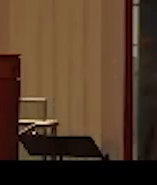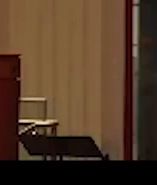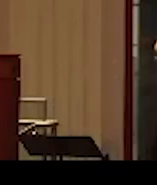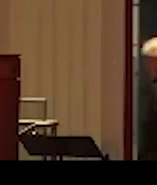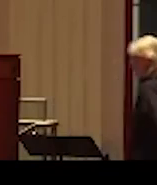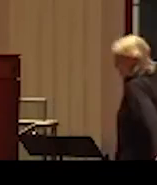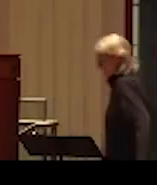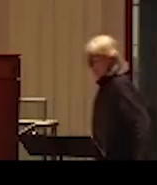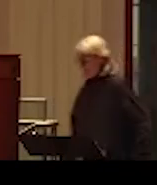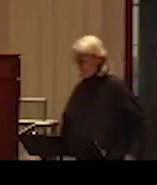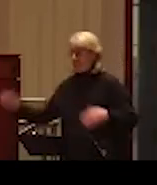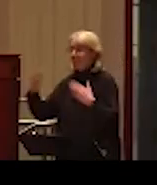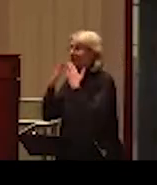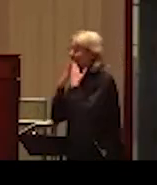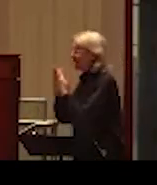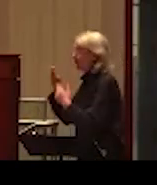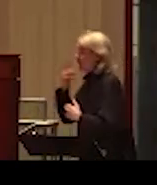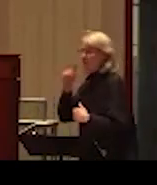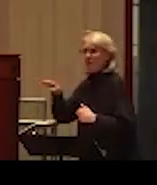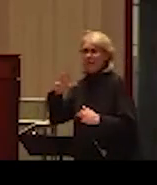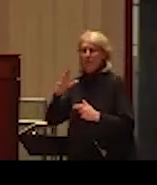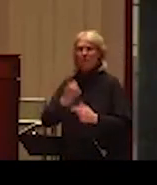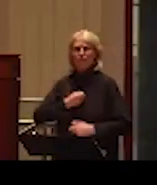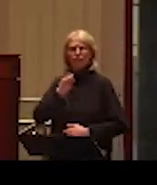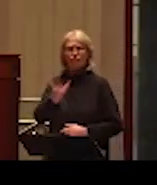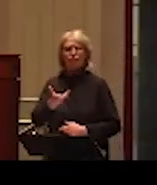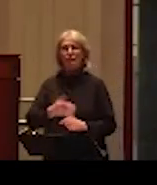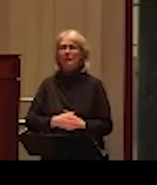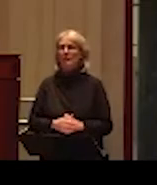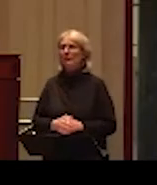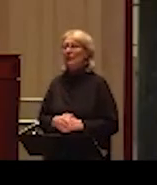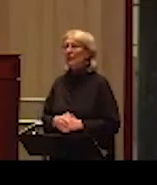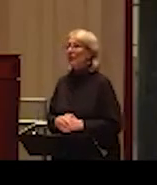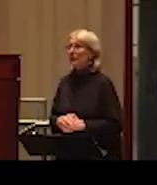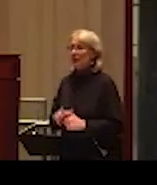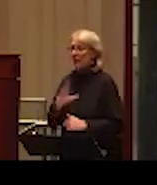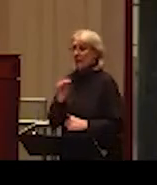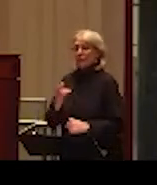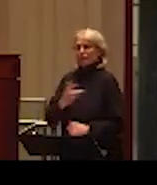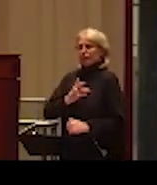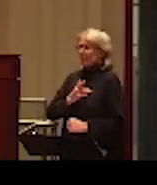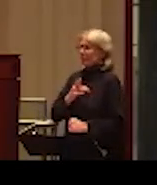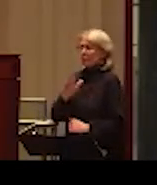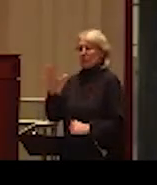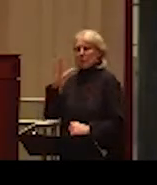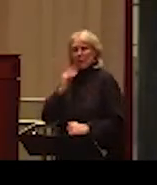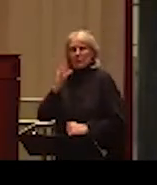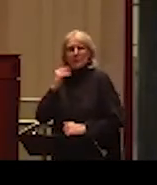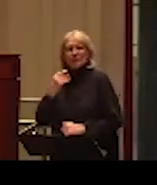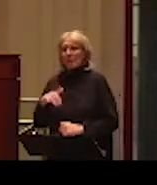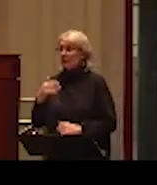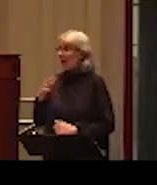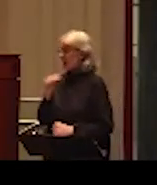these, um, experiences, um, and we're sorry to hear about them. Um, and again, thank you for being brave to,